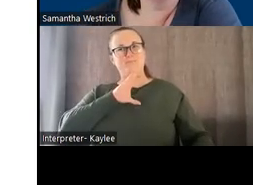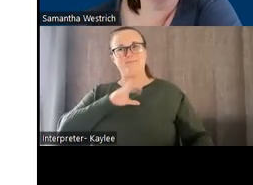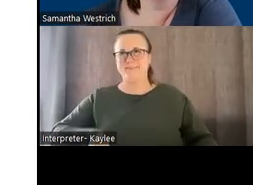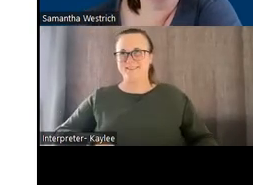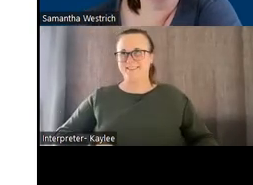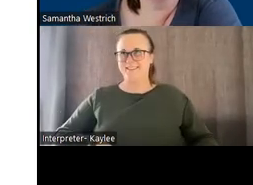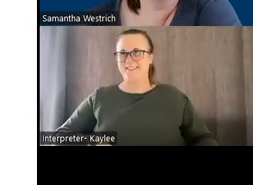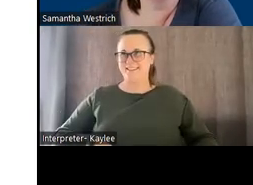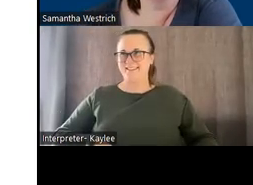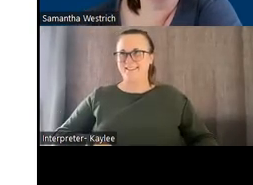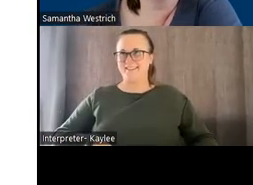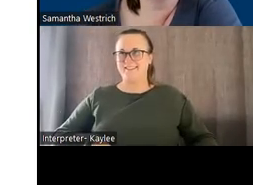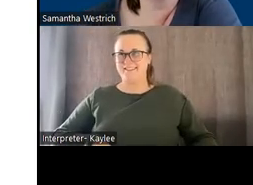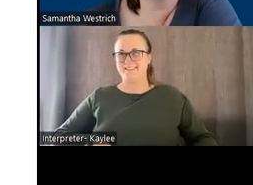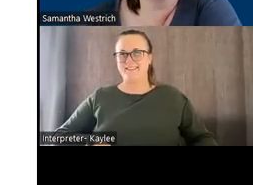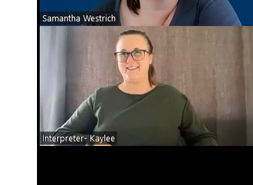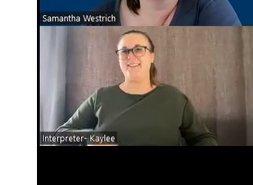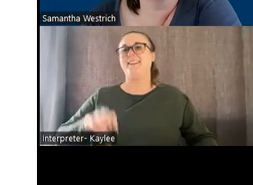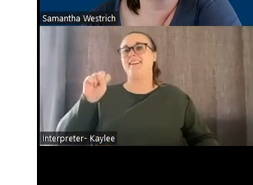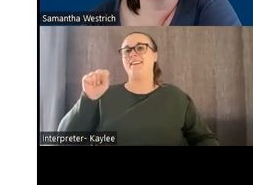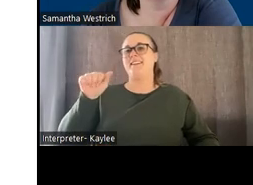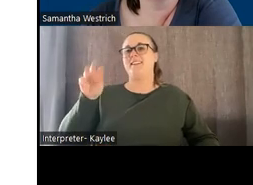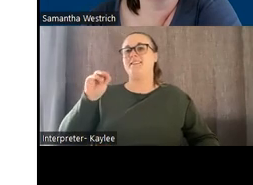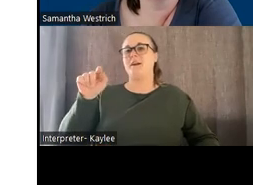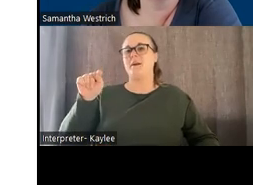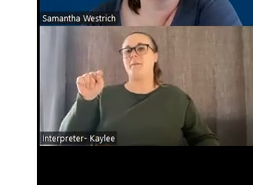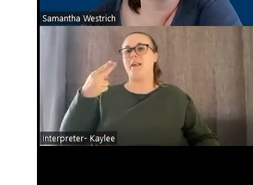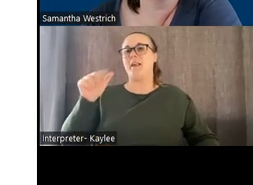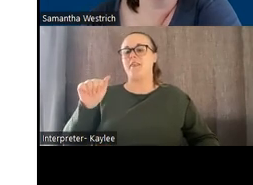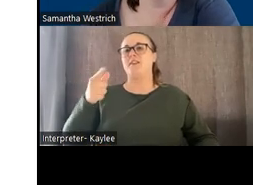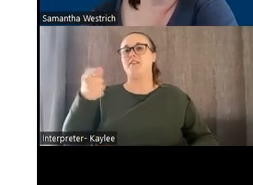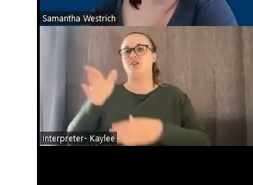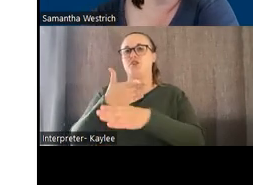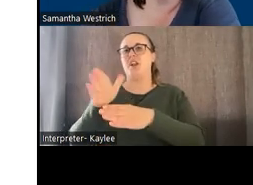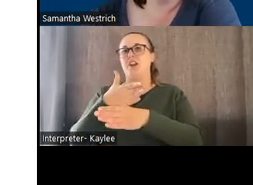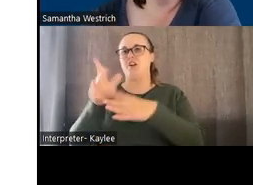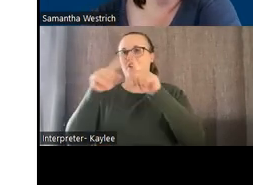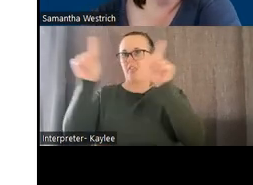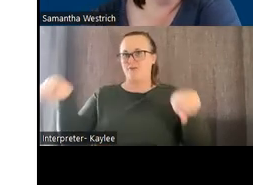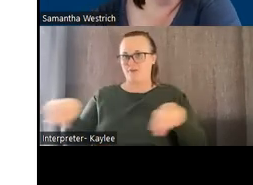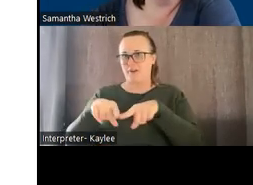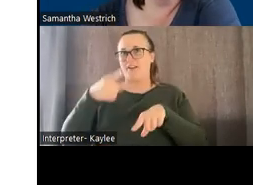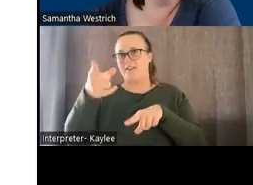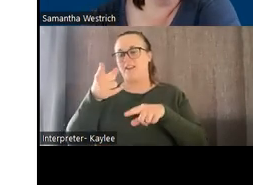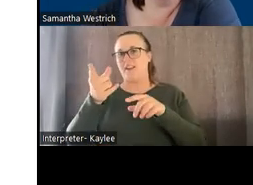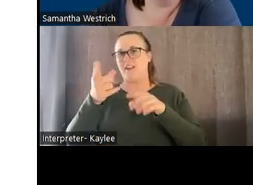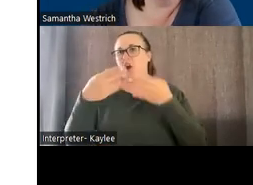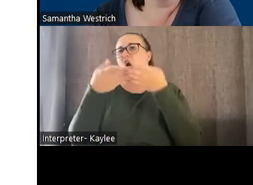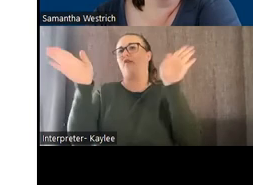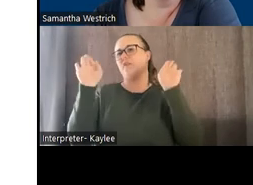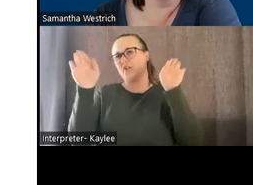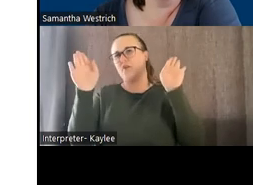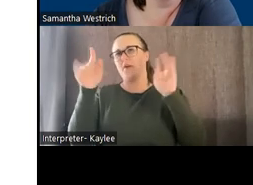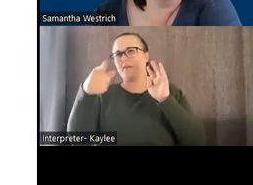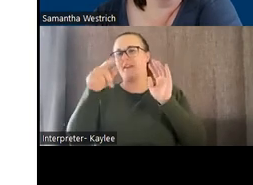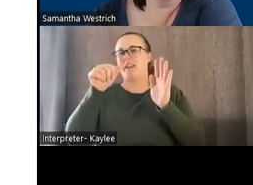All right. And Sam has also put on screen, looks like the overview of the app. We have the price features, device,